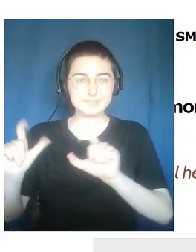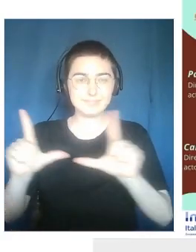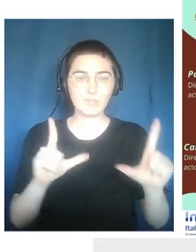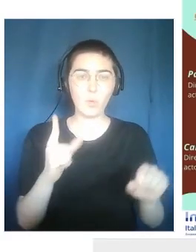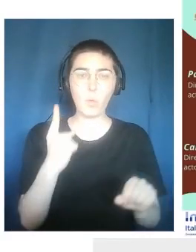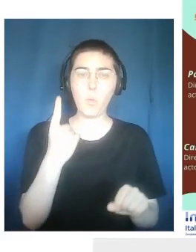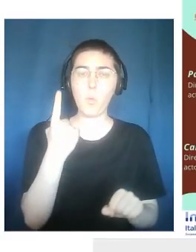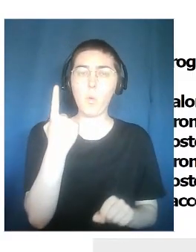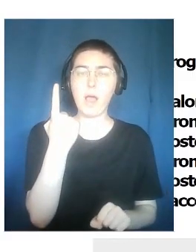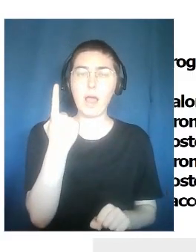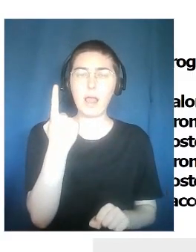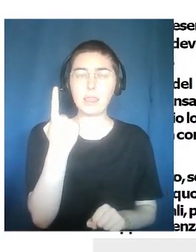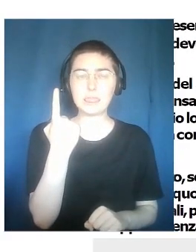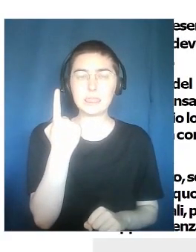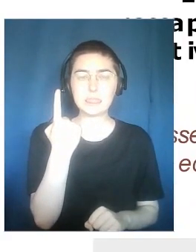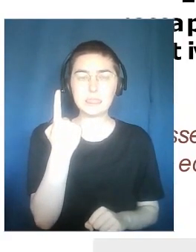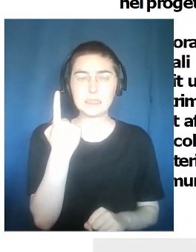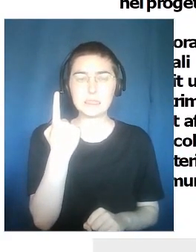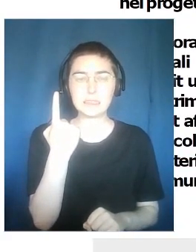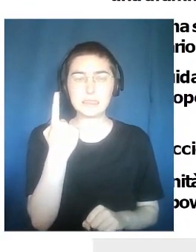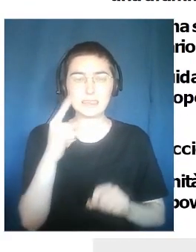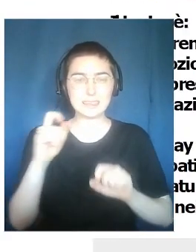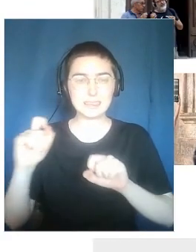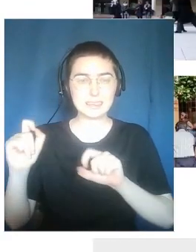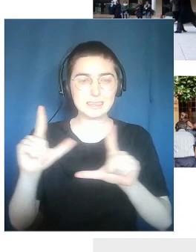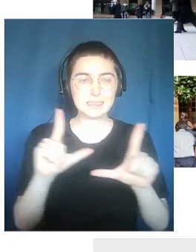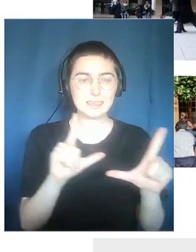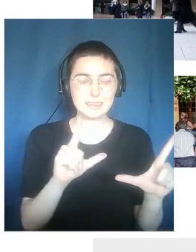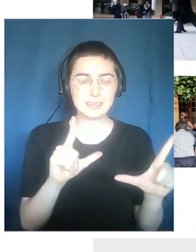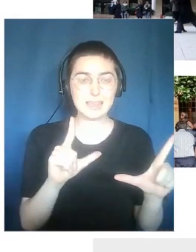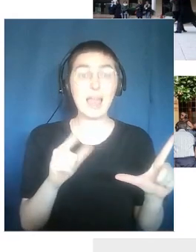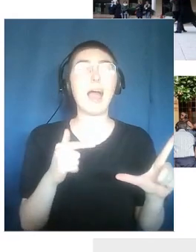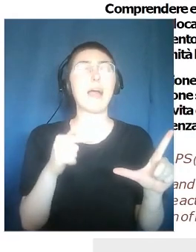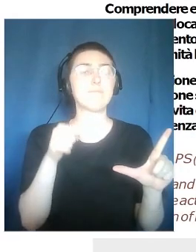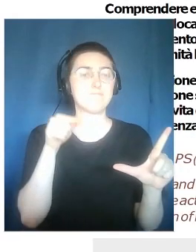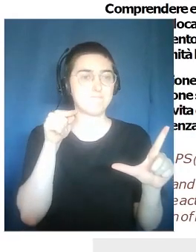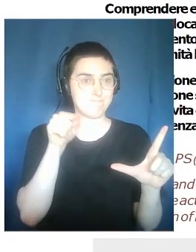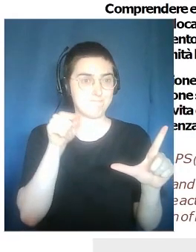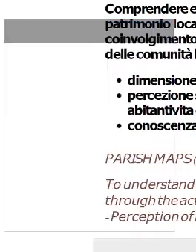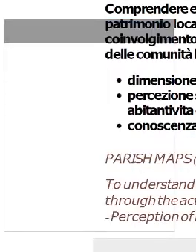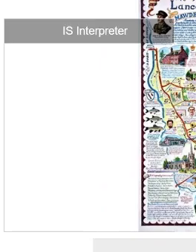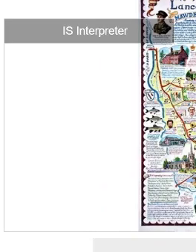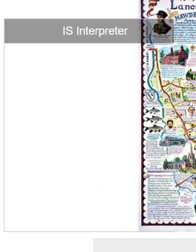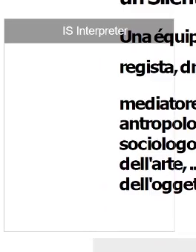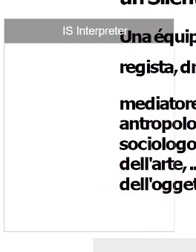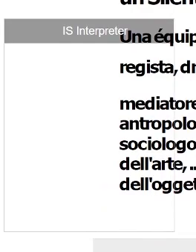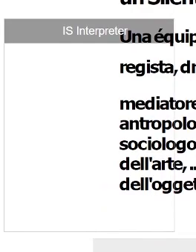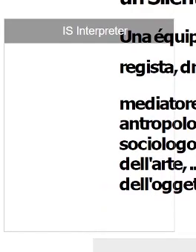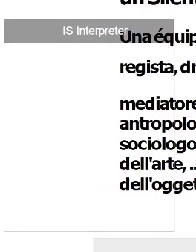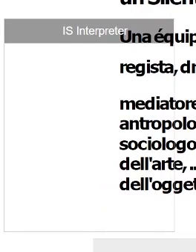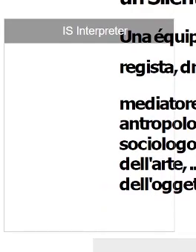Thank you very much. Thank Now I would like to share with you.